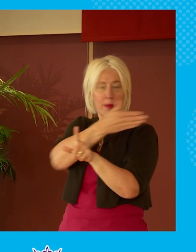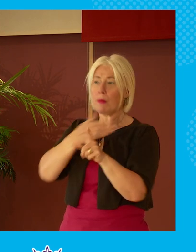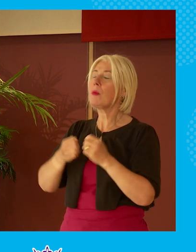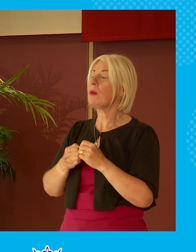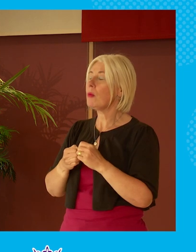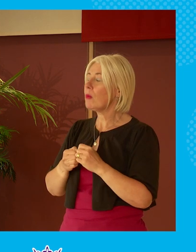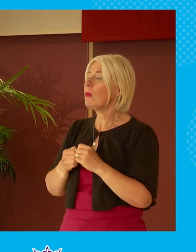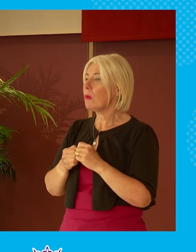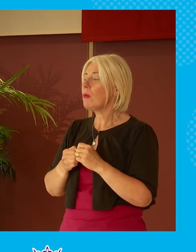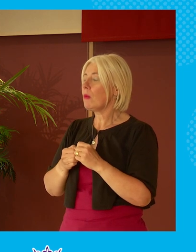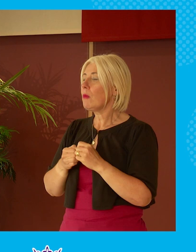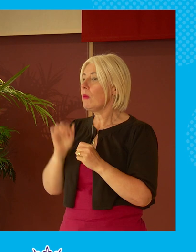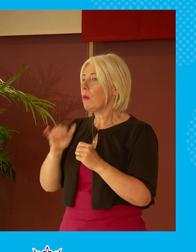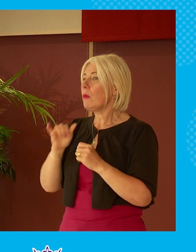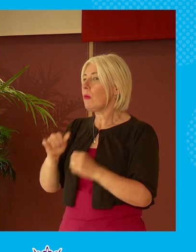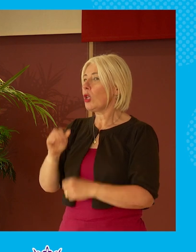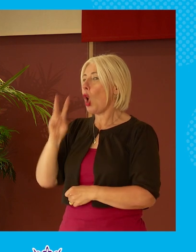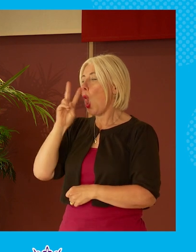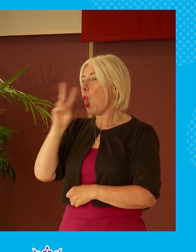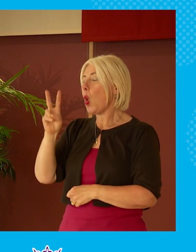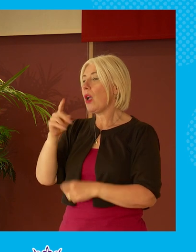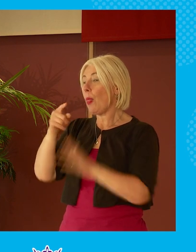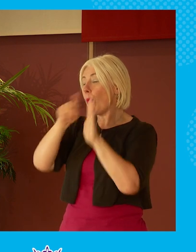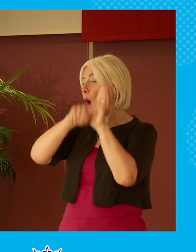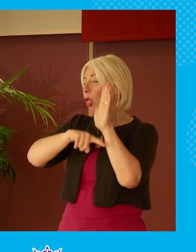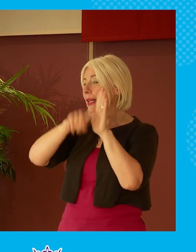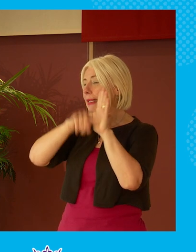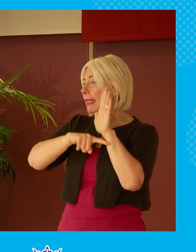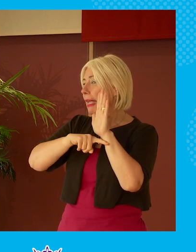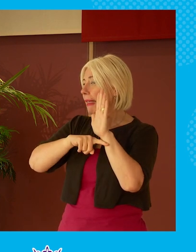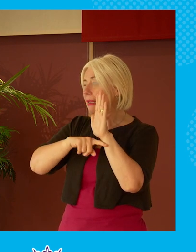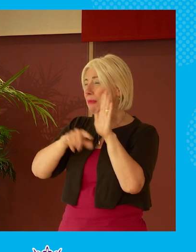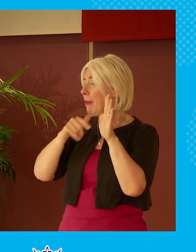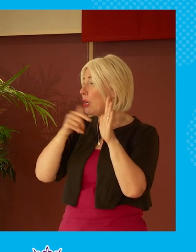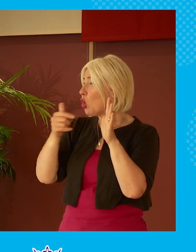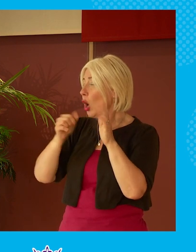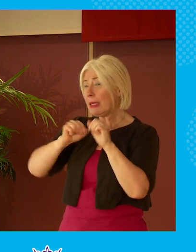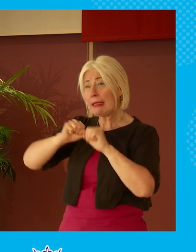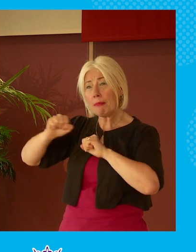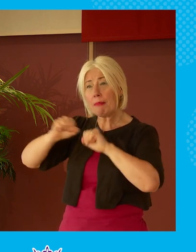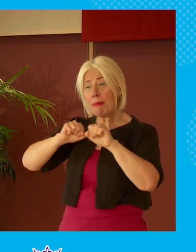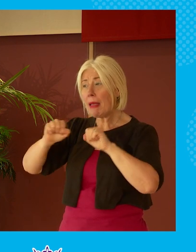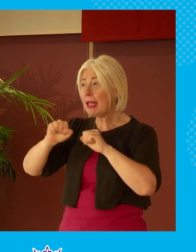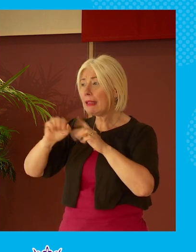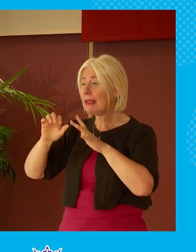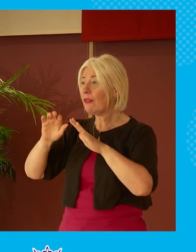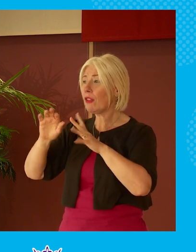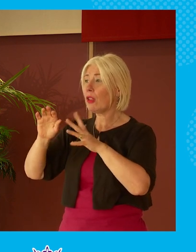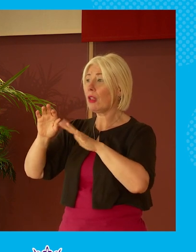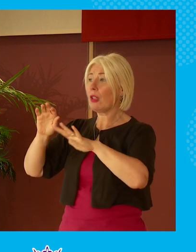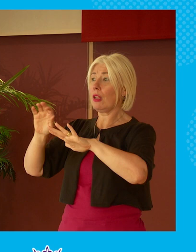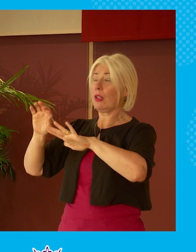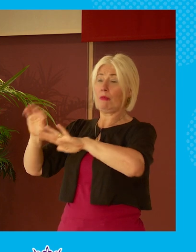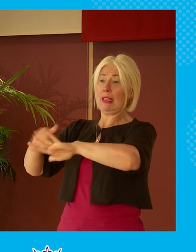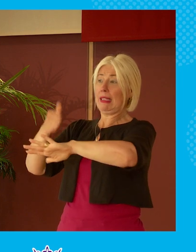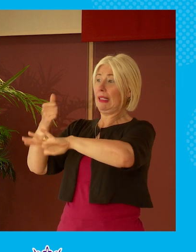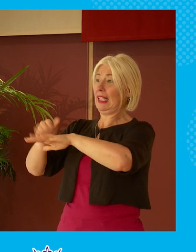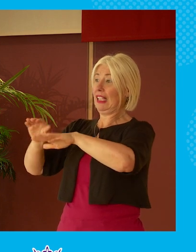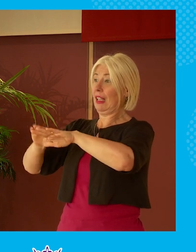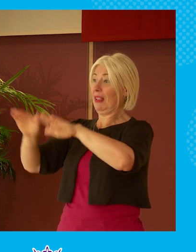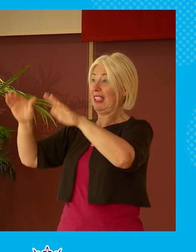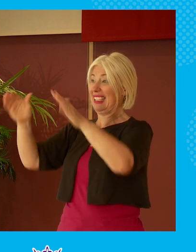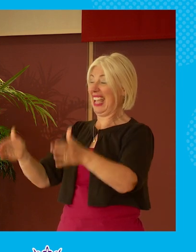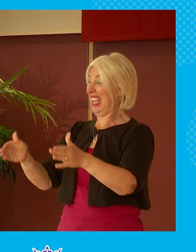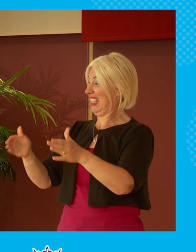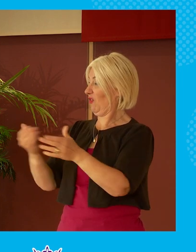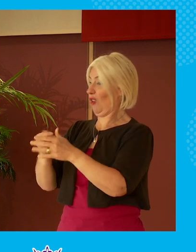in the mean actually when you look at the nub of policy quite often there isn't a lot of space you know it's classic if you're setting up an ice cream stand you go and you set it up beside the other ice cream